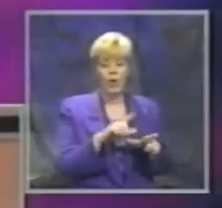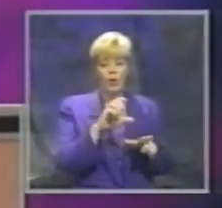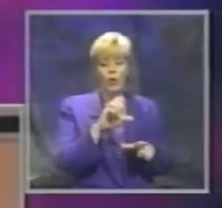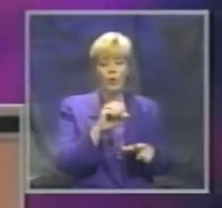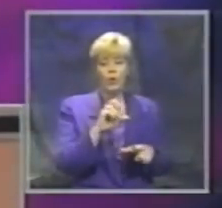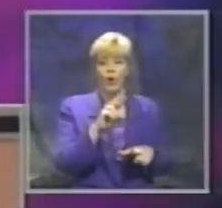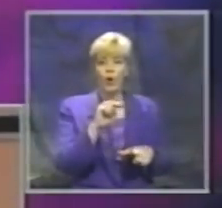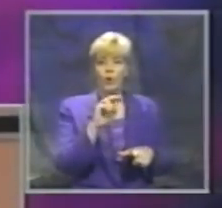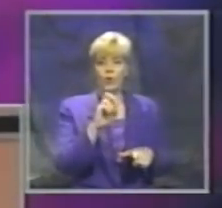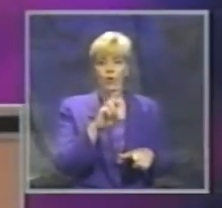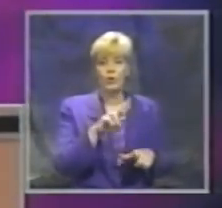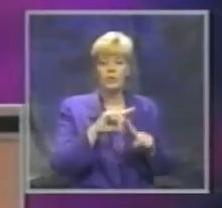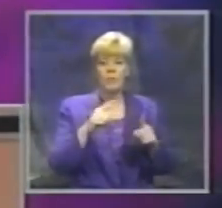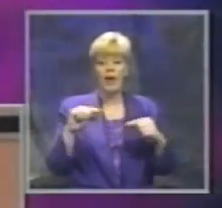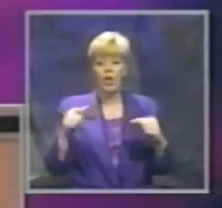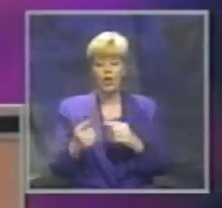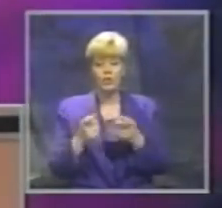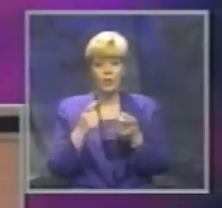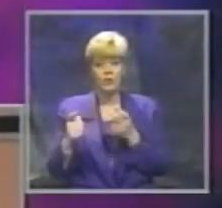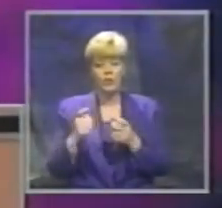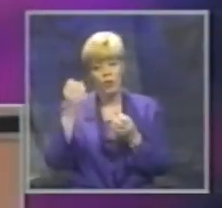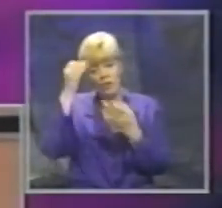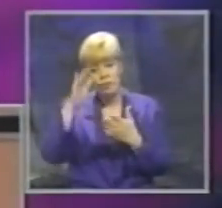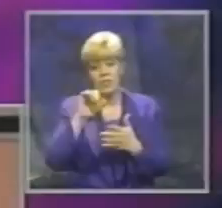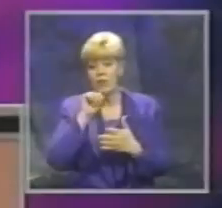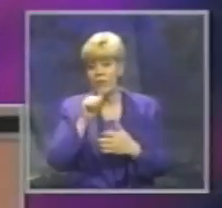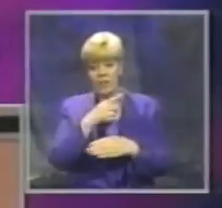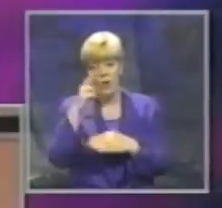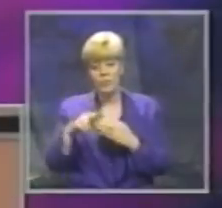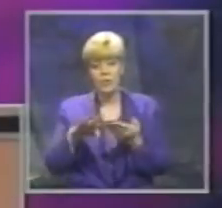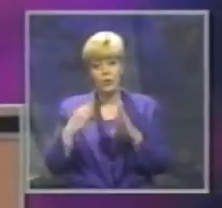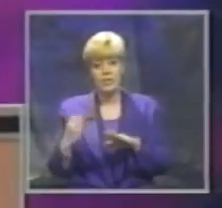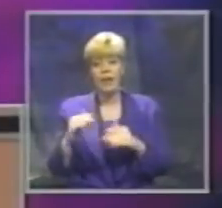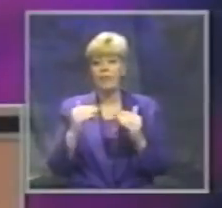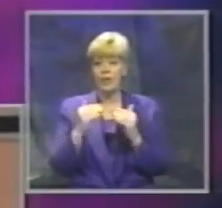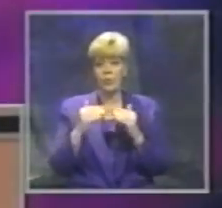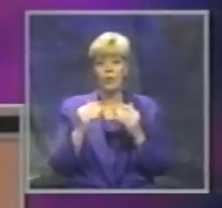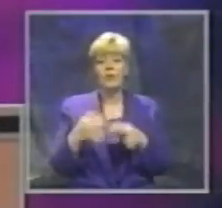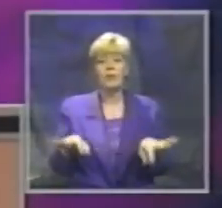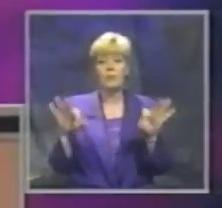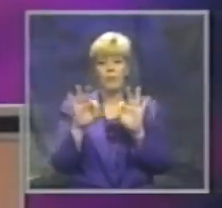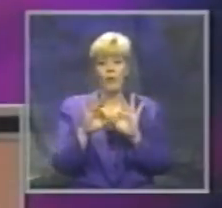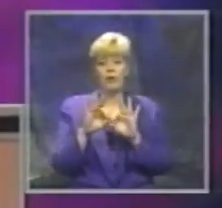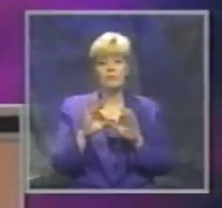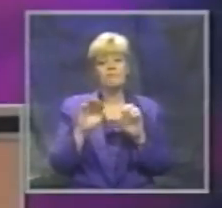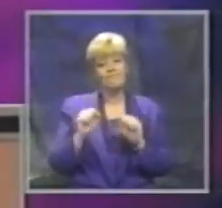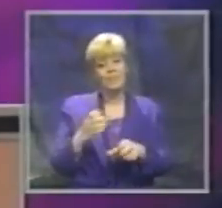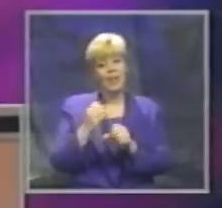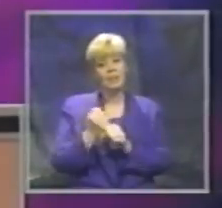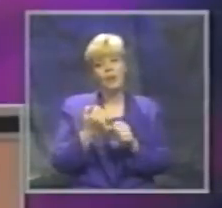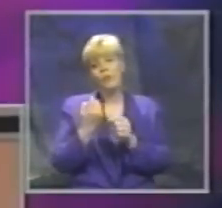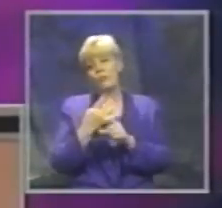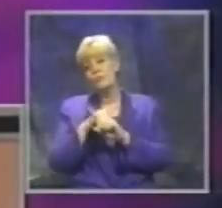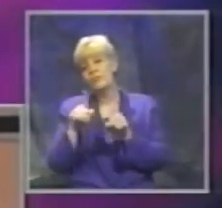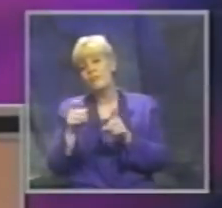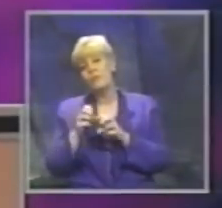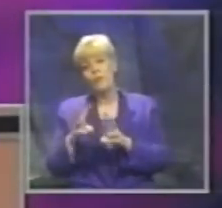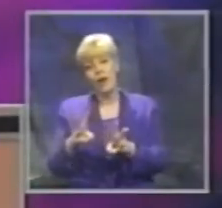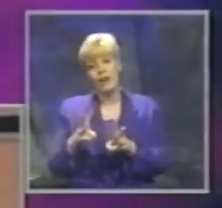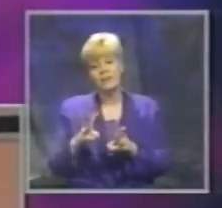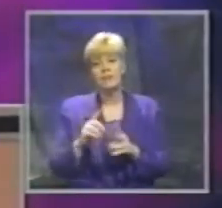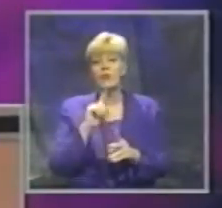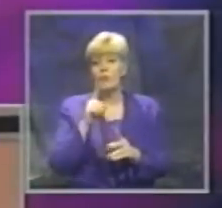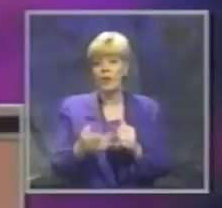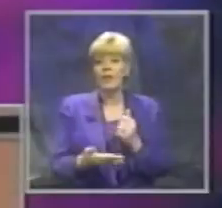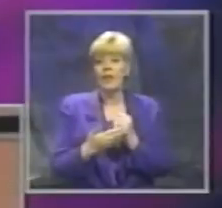control efforts, data on injuries that do not result in death are equally important and are available through a number of organizations. And they